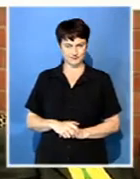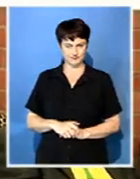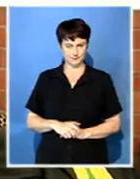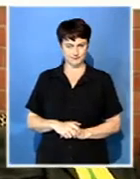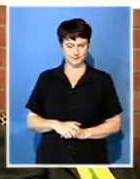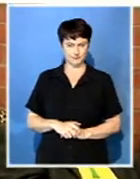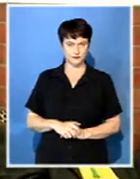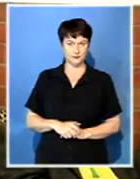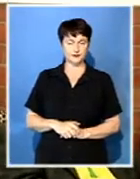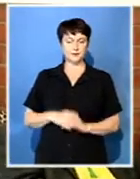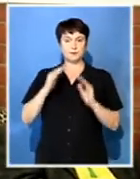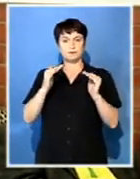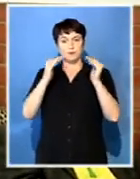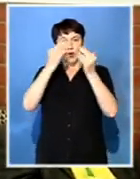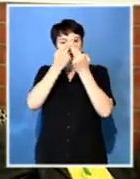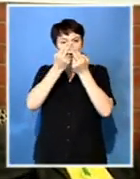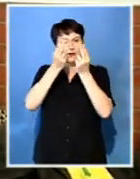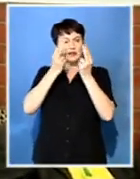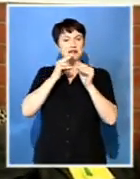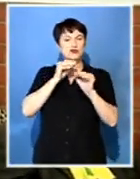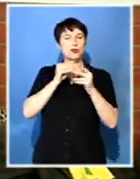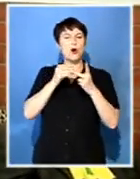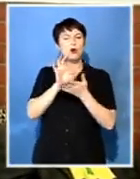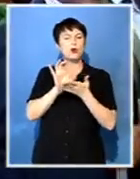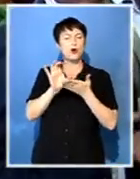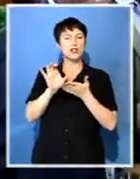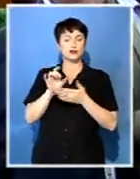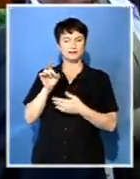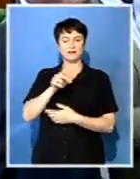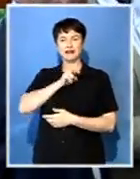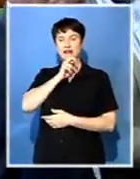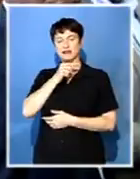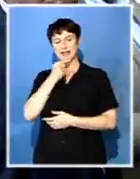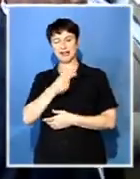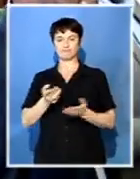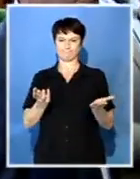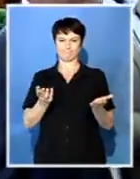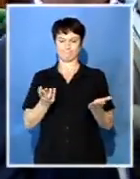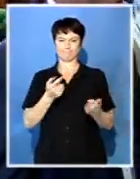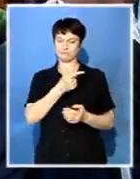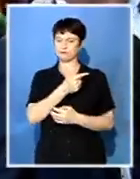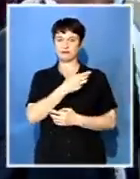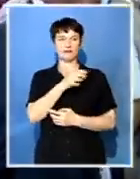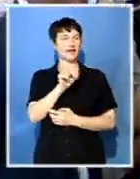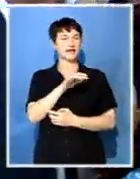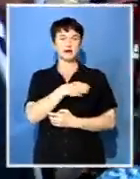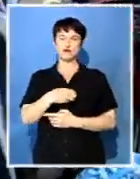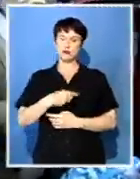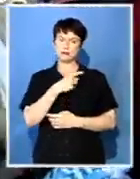Access to tertiary education, another issue the king called on the ANC president to address.